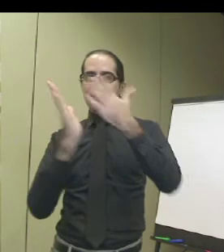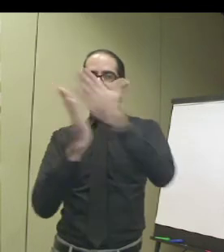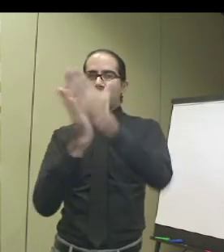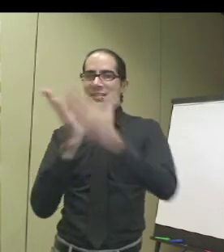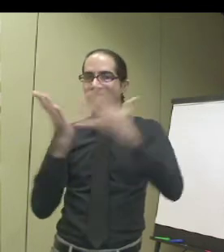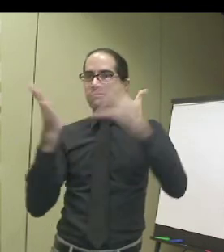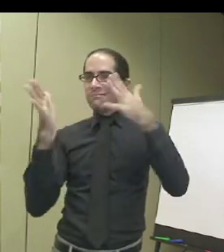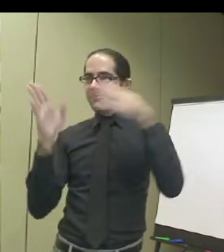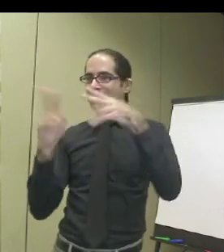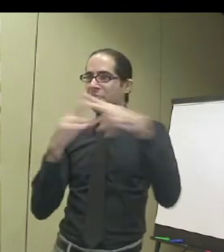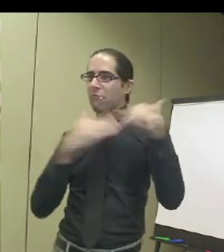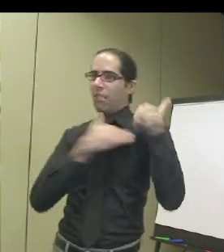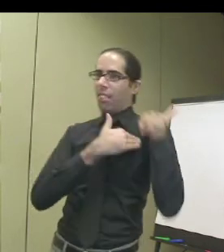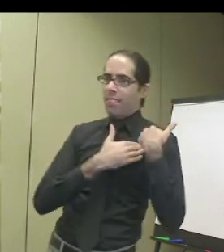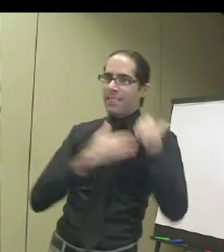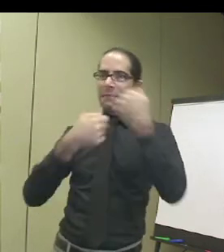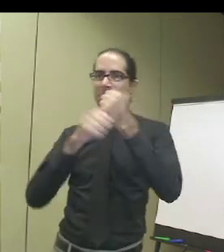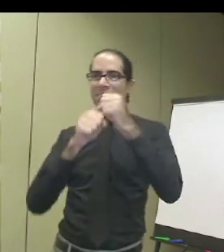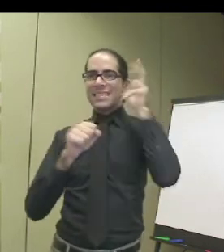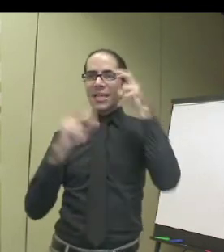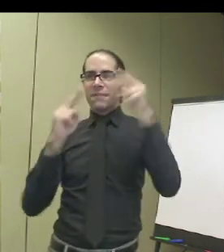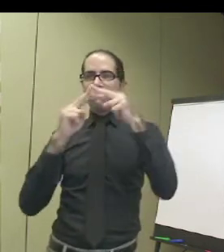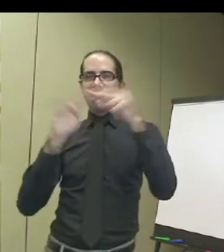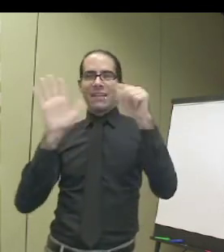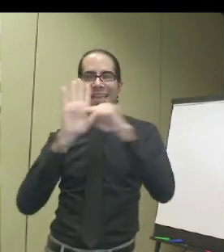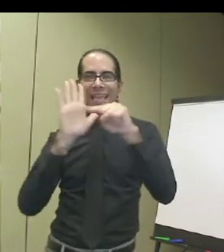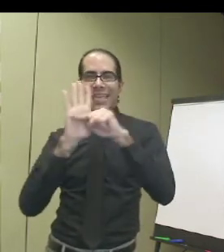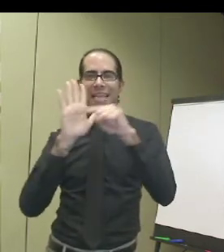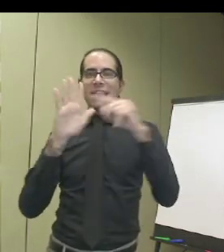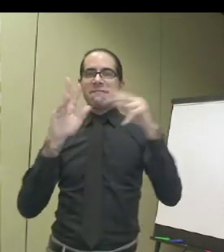But I don't want to focus on the legal aspects of it.